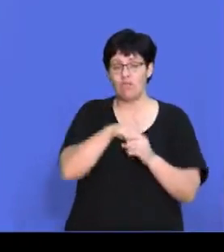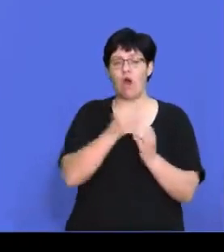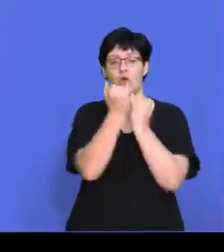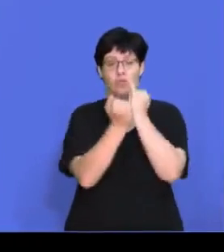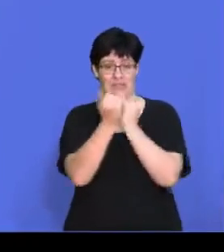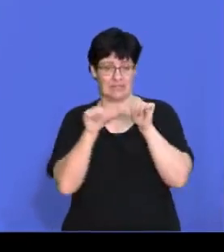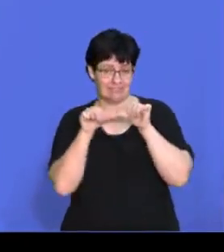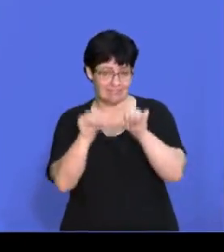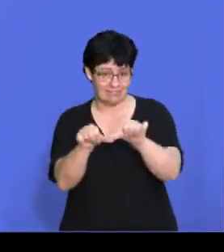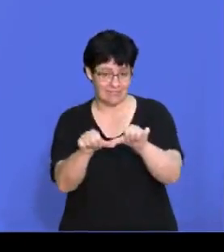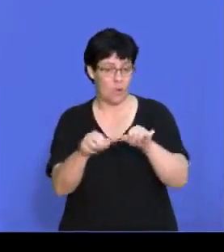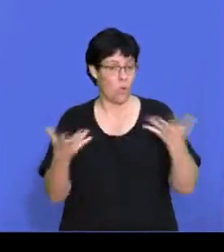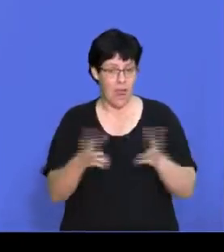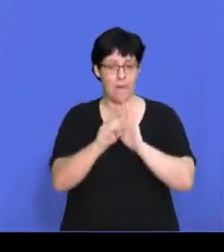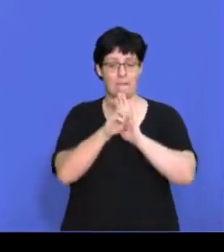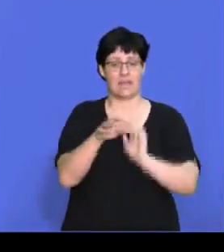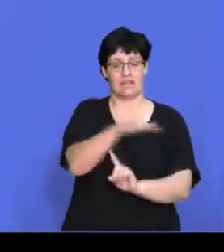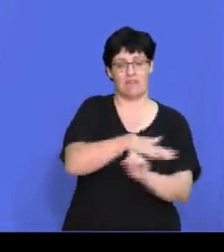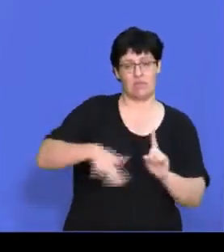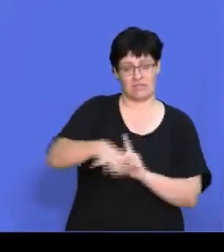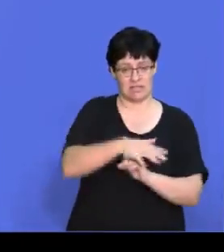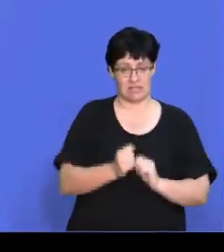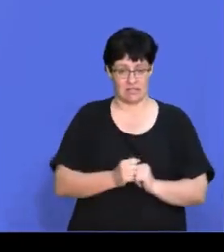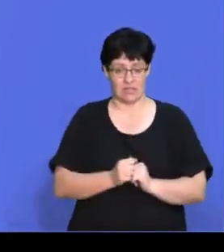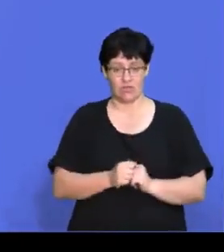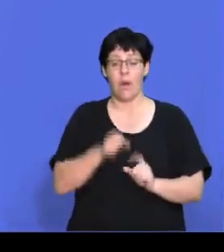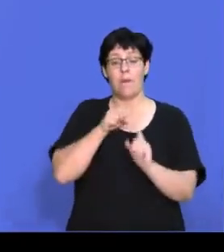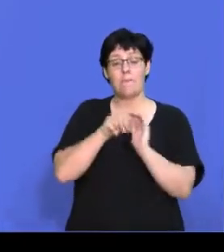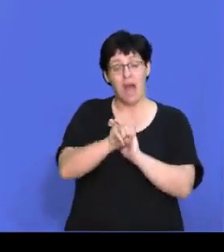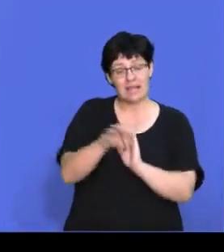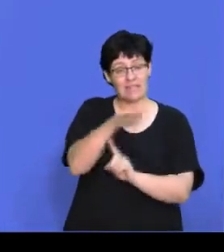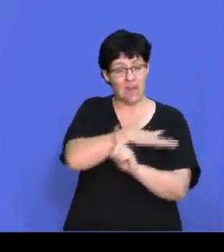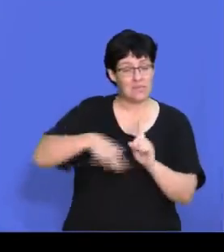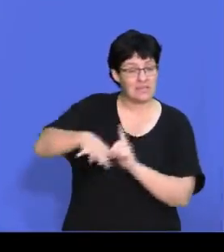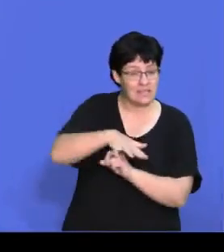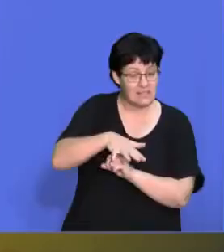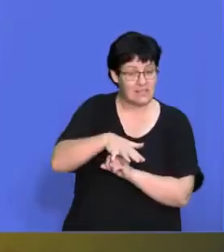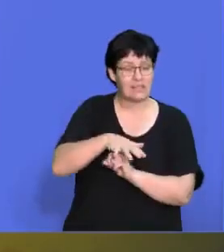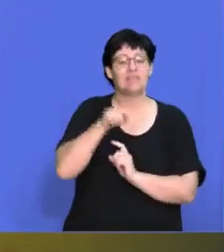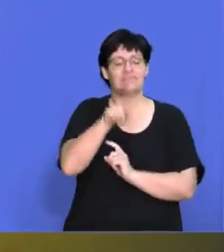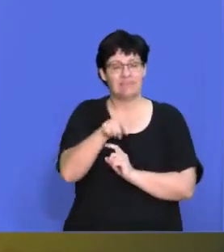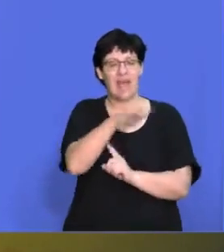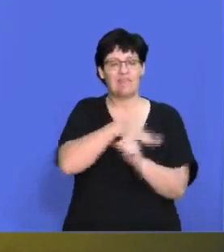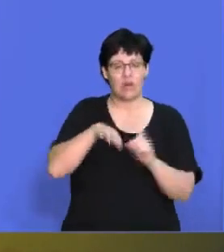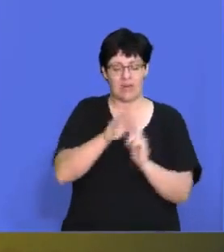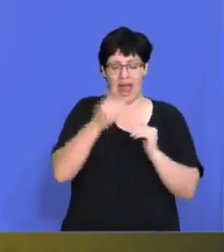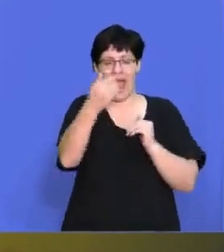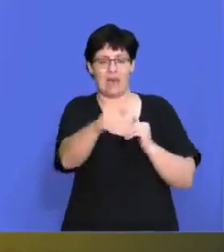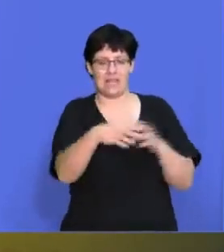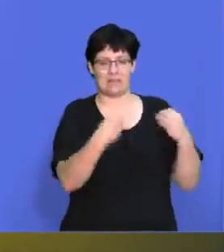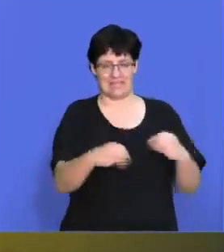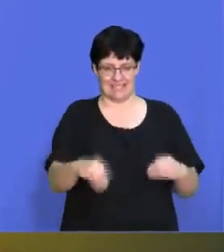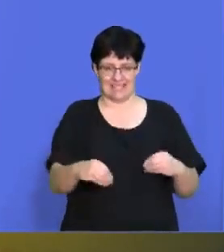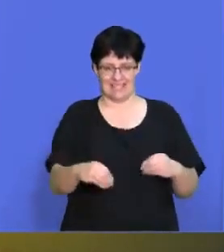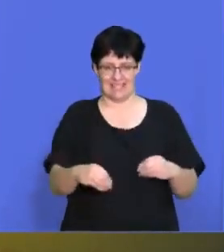remaining competitive in the market environments. Remember, the market environment is that environment just